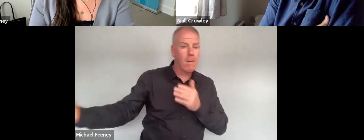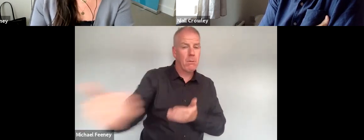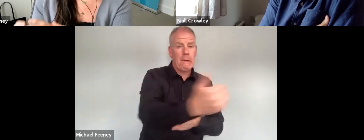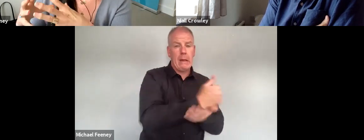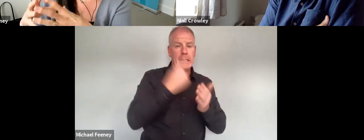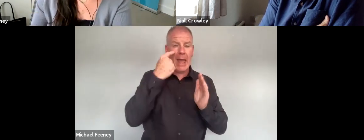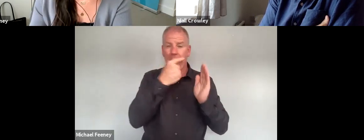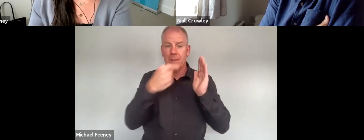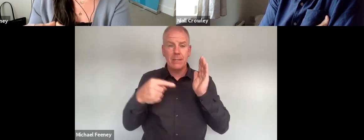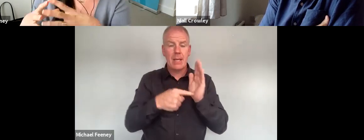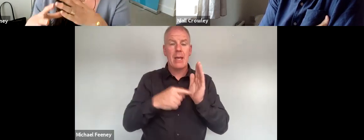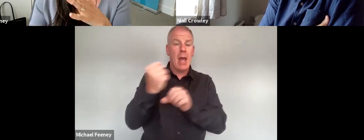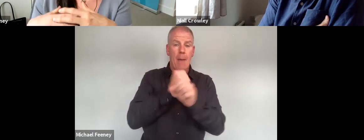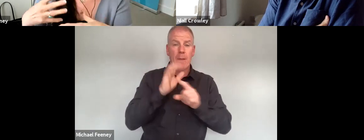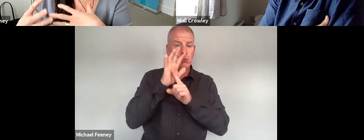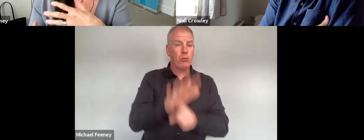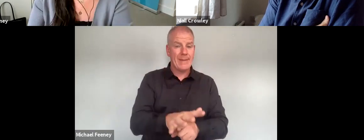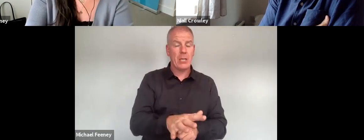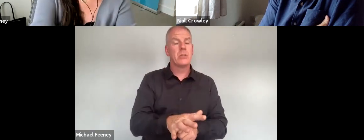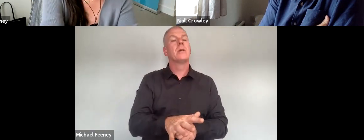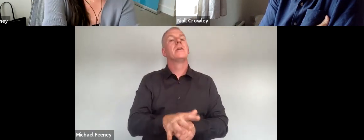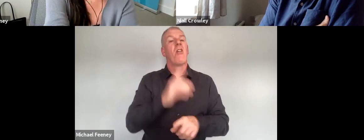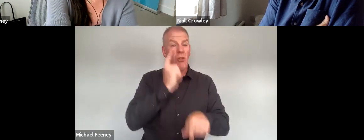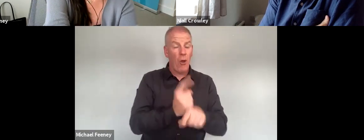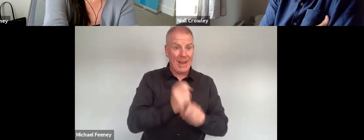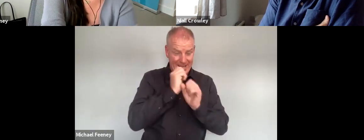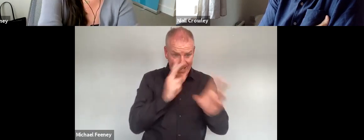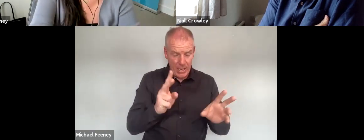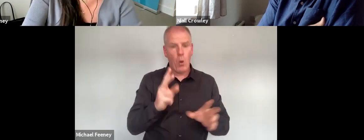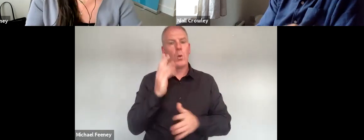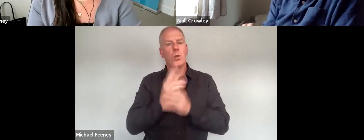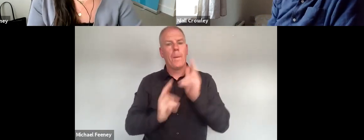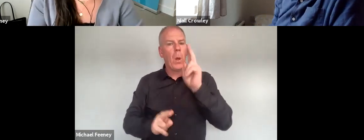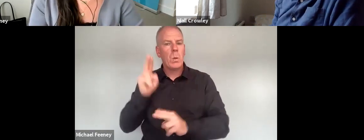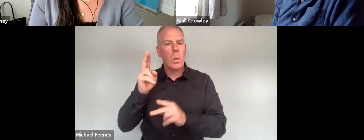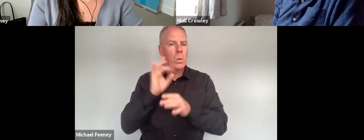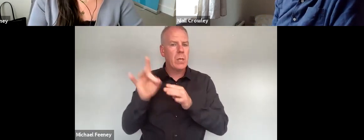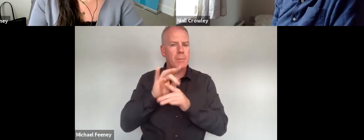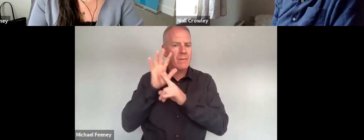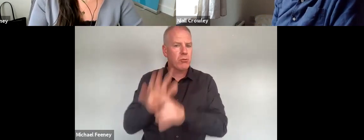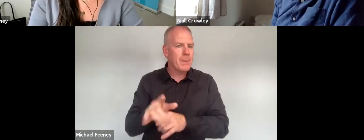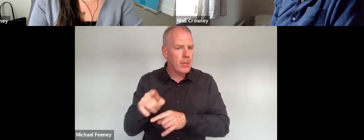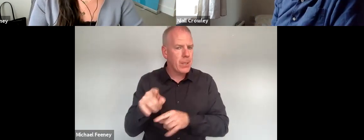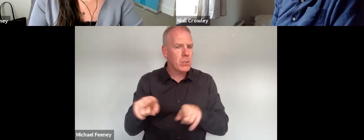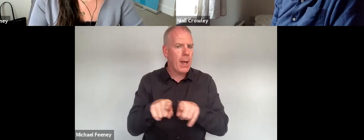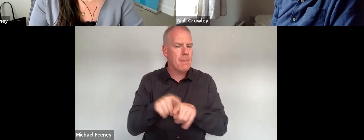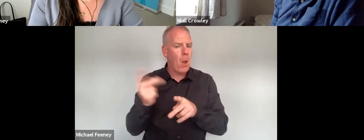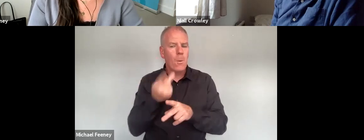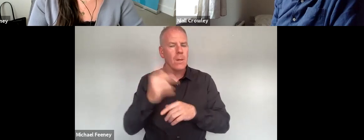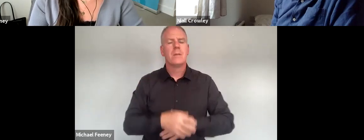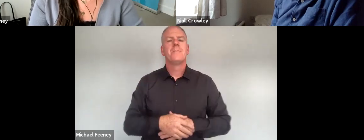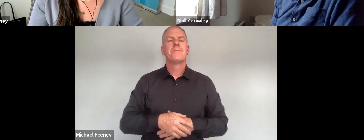both established discrimination and some of the more emerging patterns that we see we've worked closely with public bodies